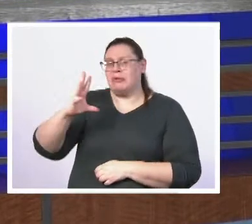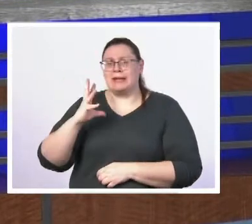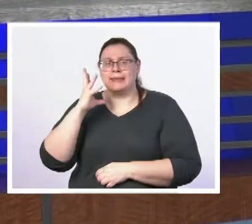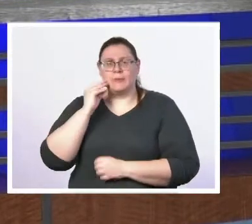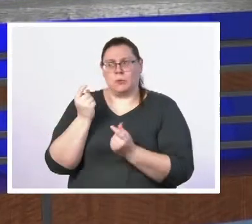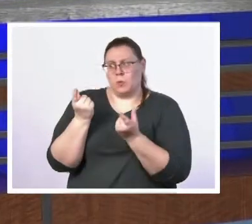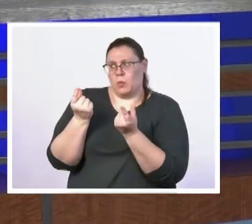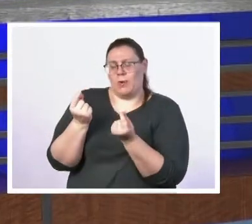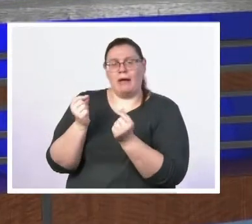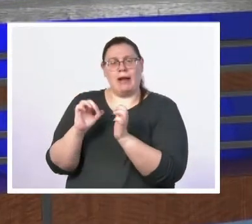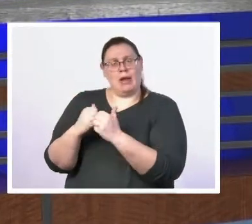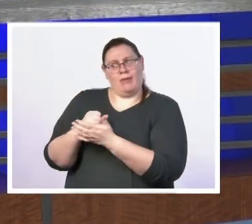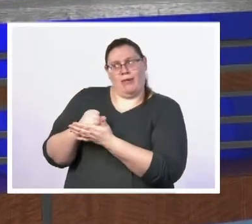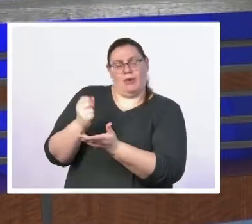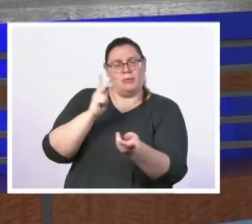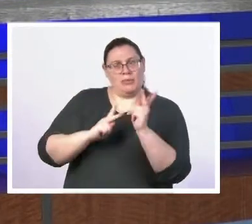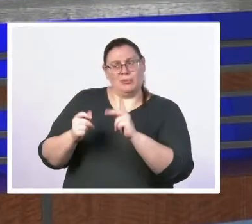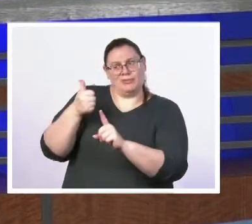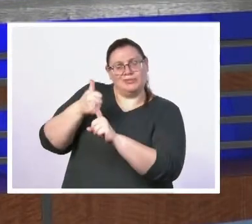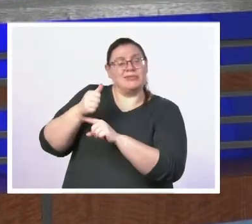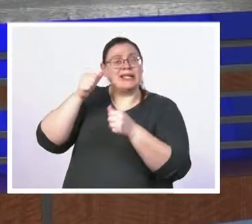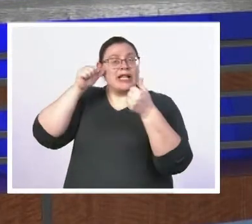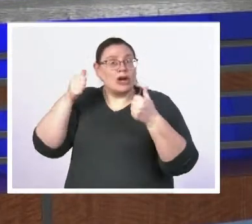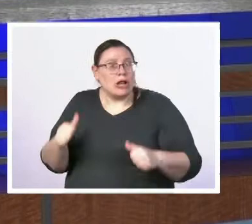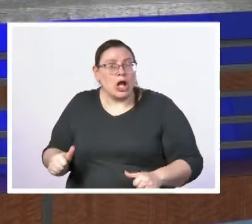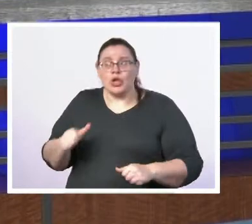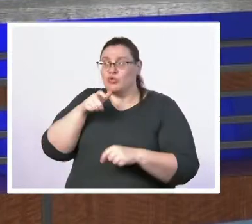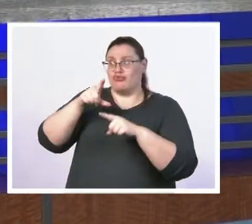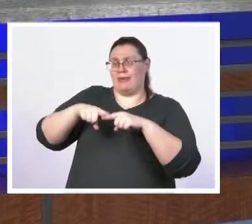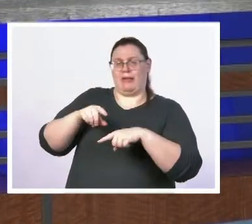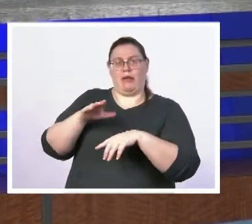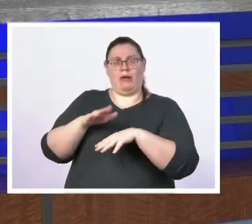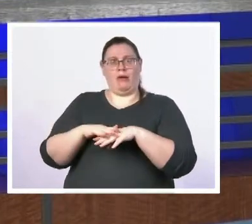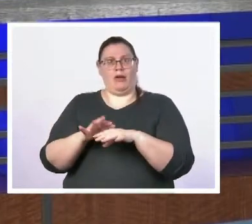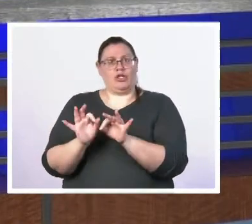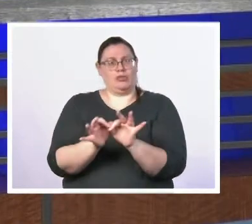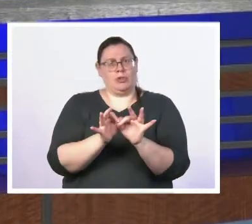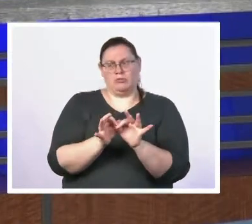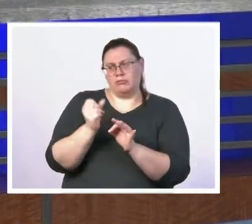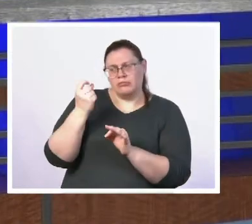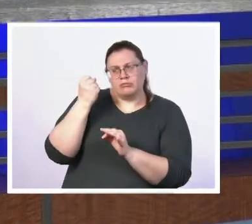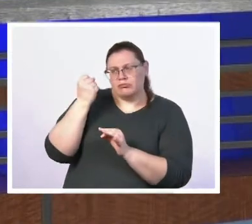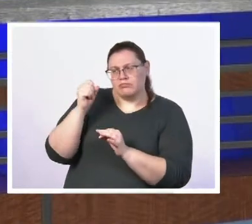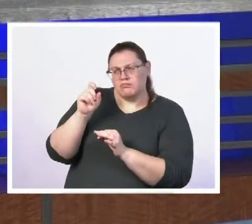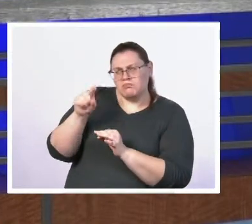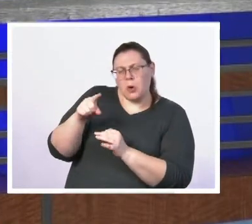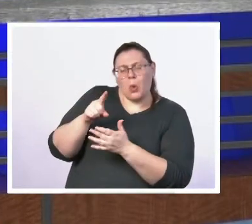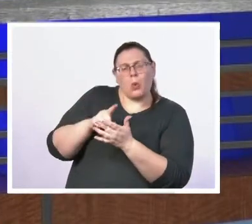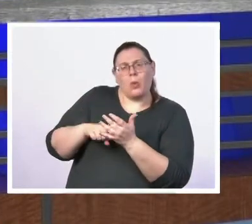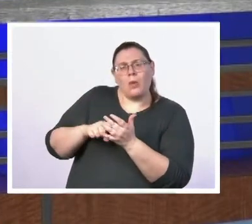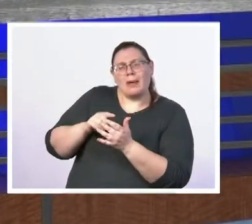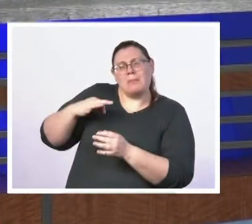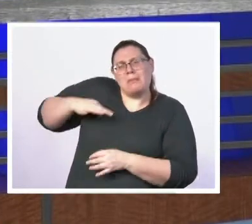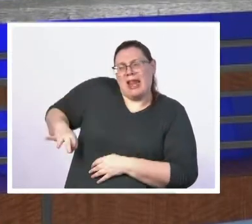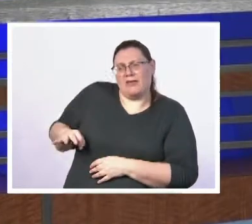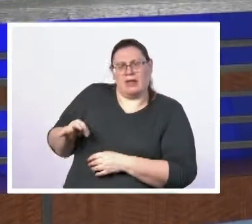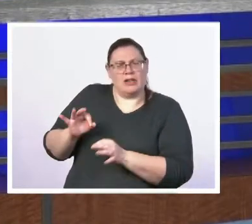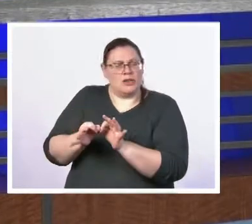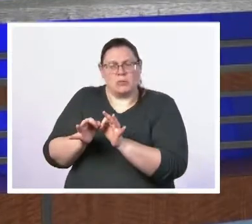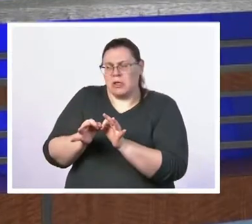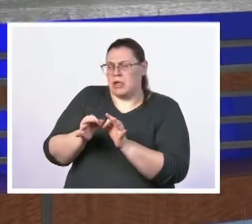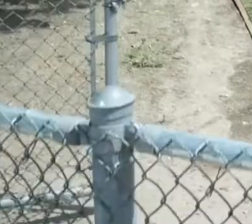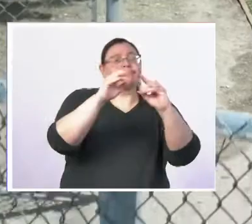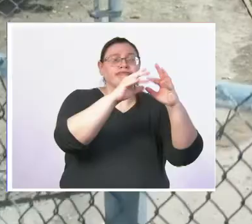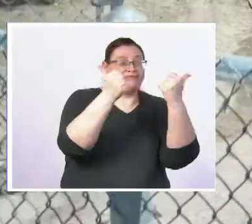this help people who have hearing loss and rely on this what is the benefit to them and why is it so critical and why should we be